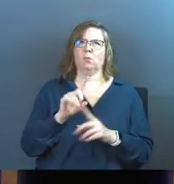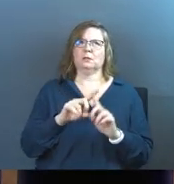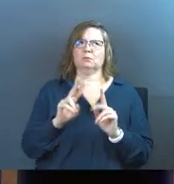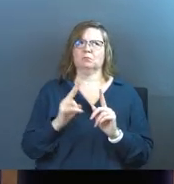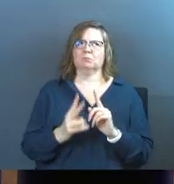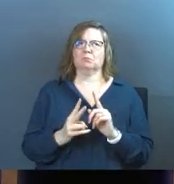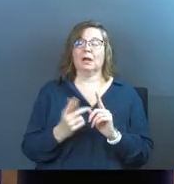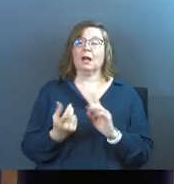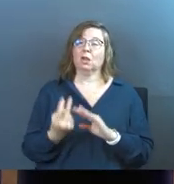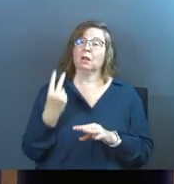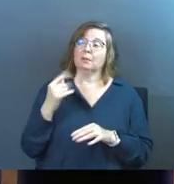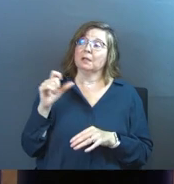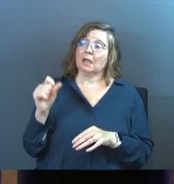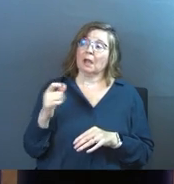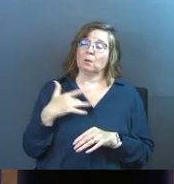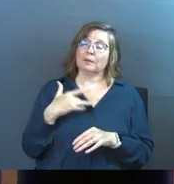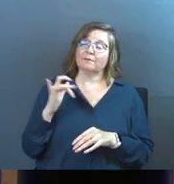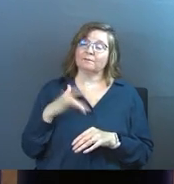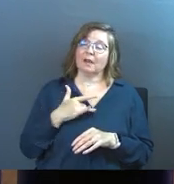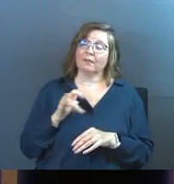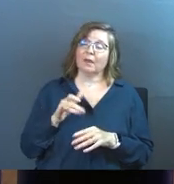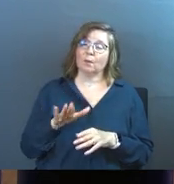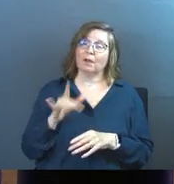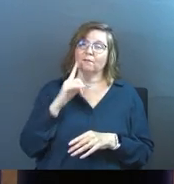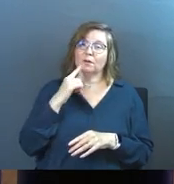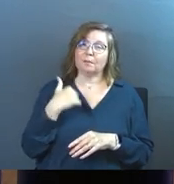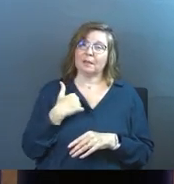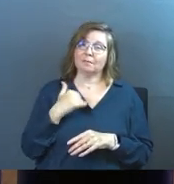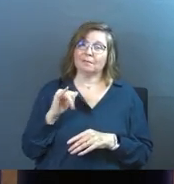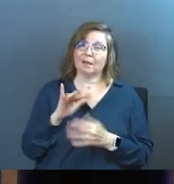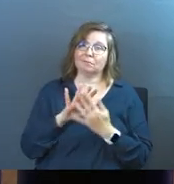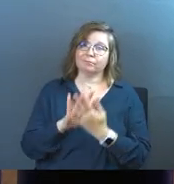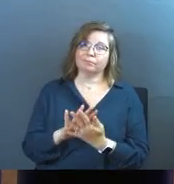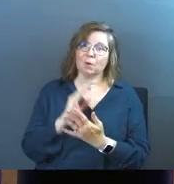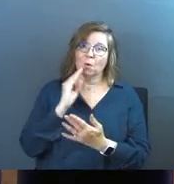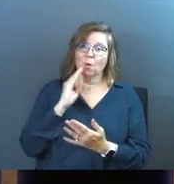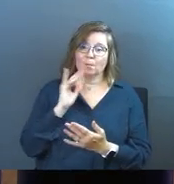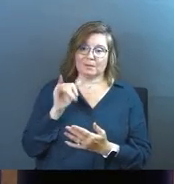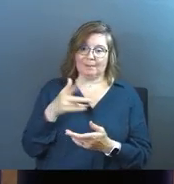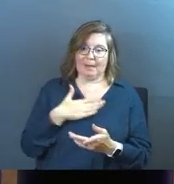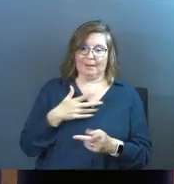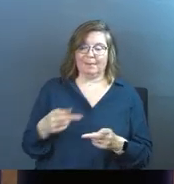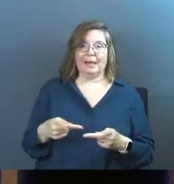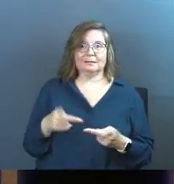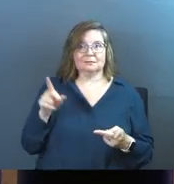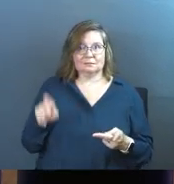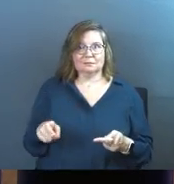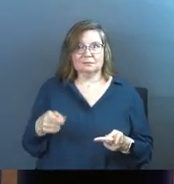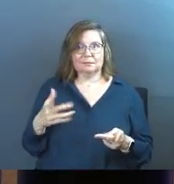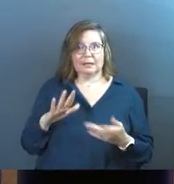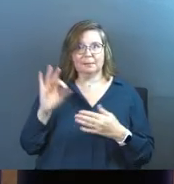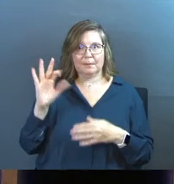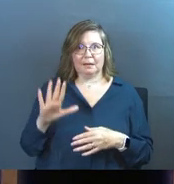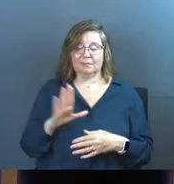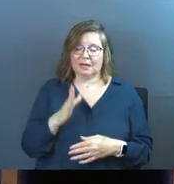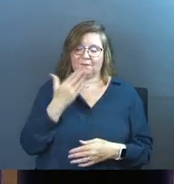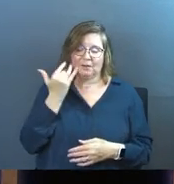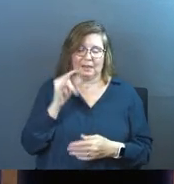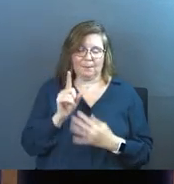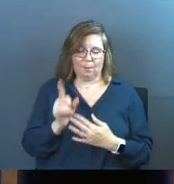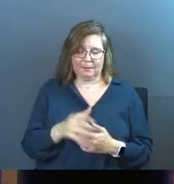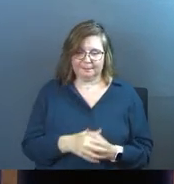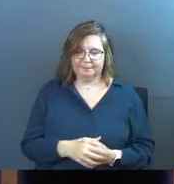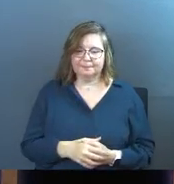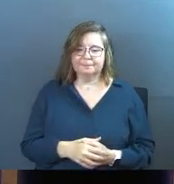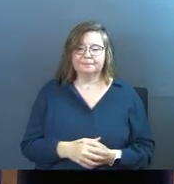And I can look back on it and say, yeah, it was like going home for me. And this is my spot. Never forget that moment.